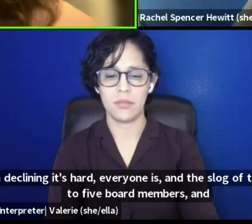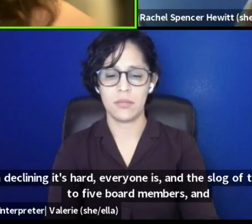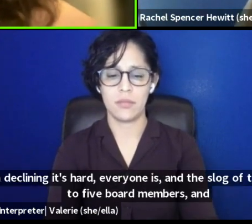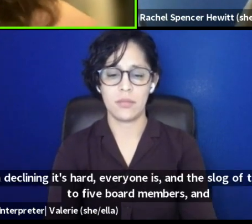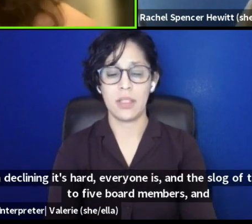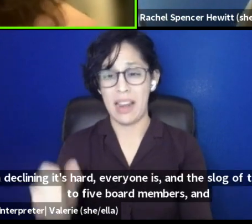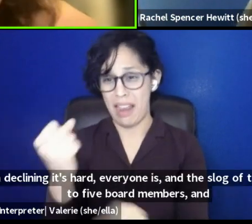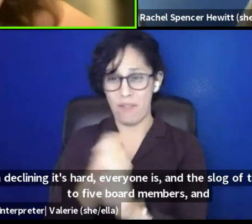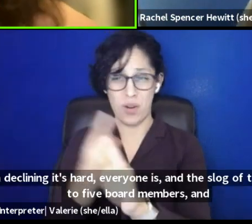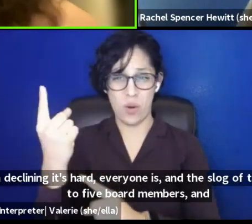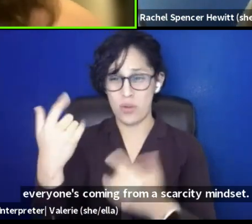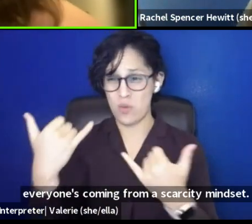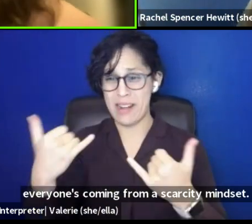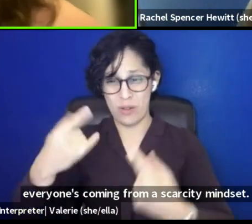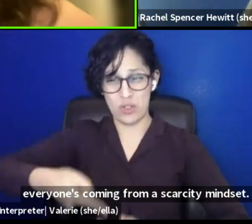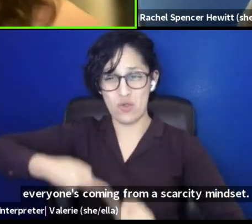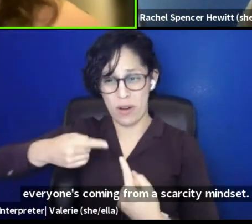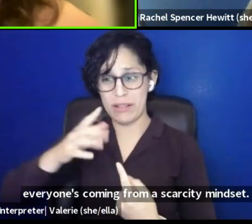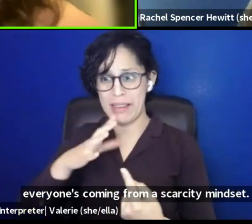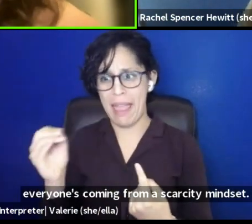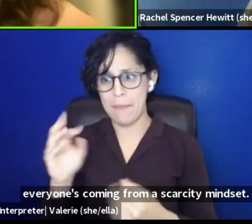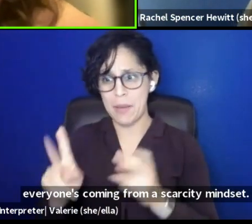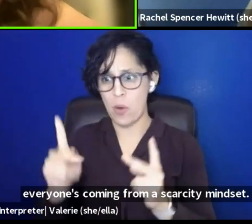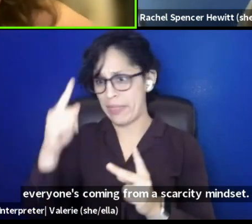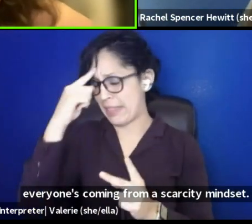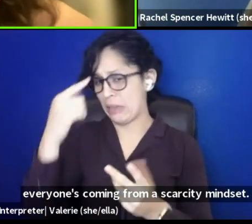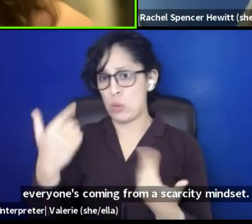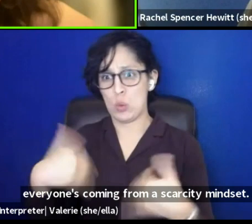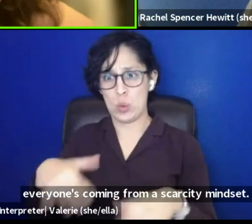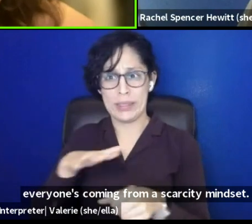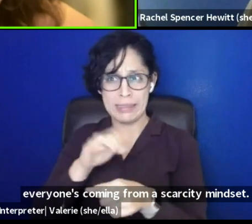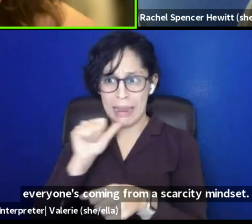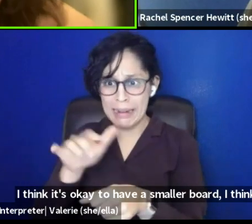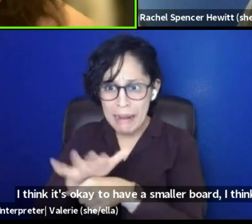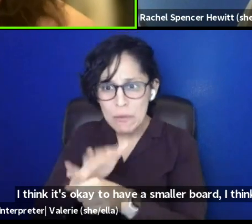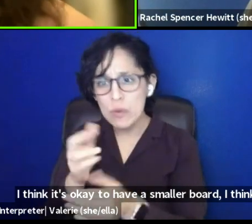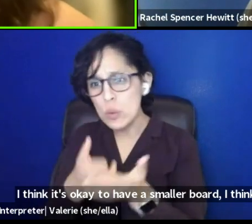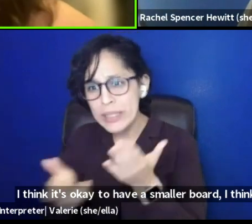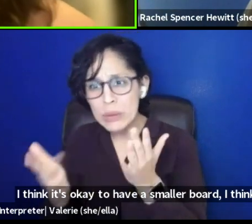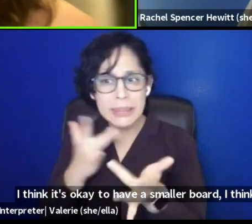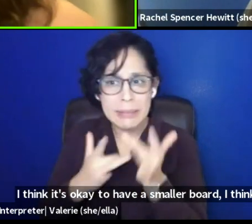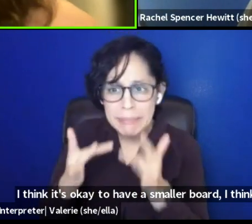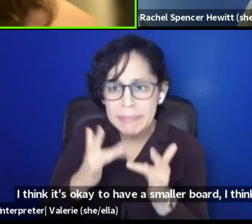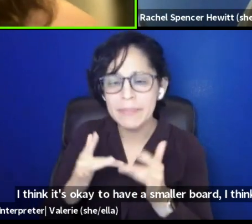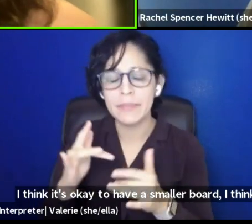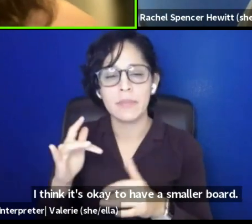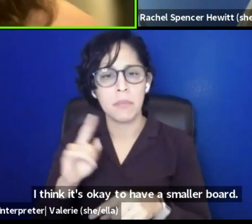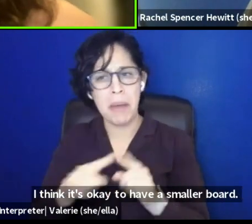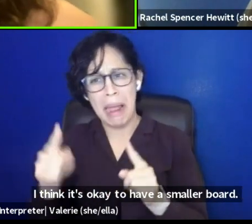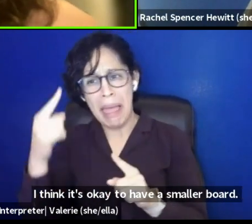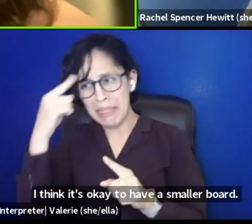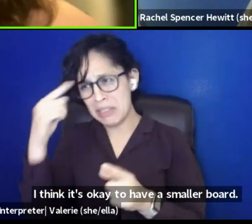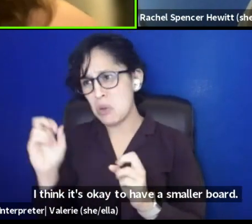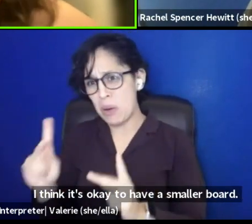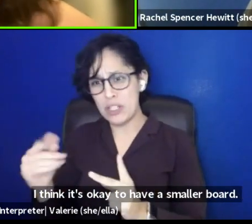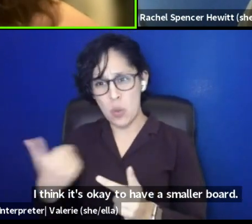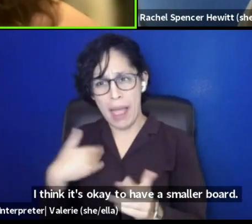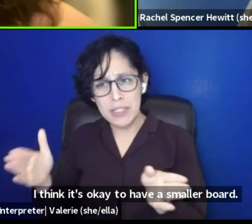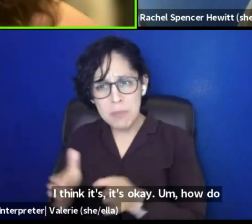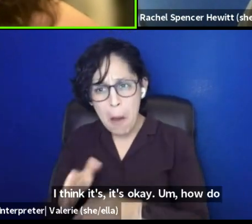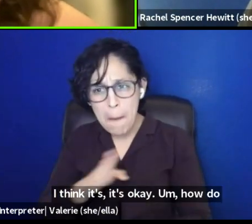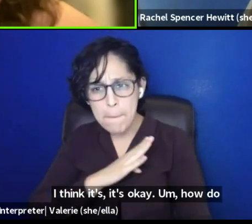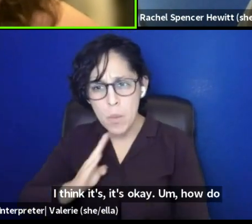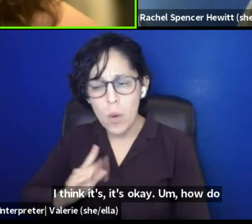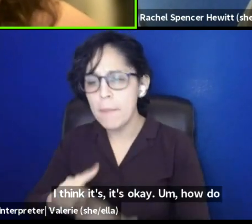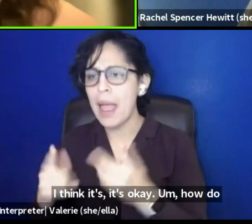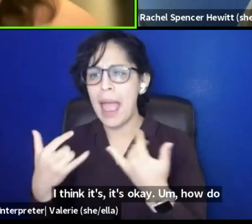Um, I think it's okay to have a smaller board. I think it's, it's okay. Um, but how do I